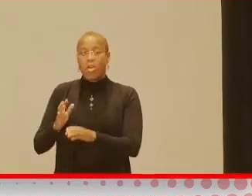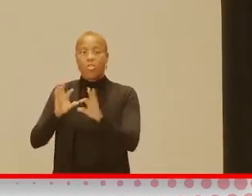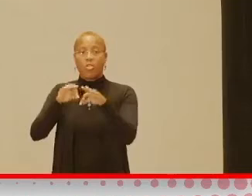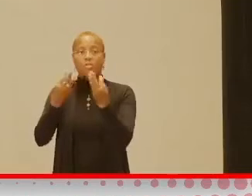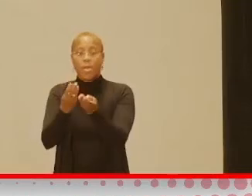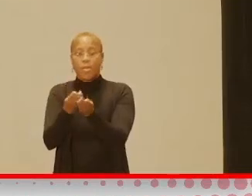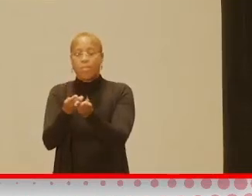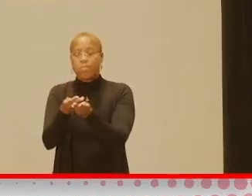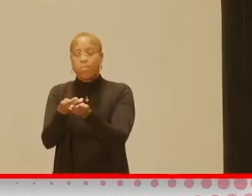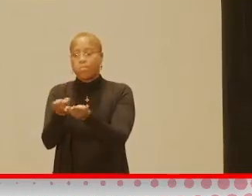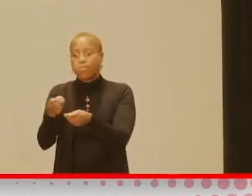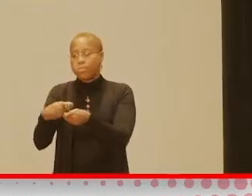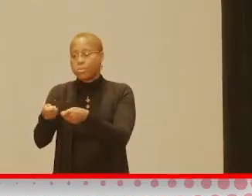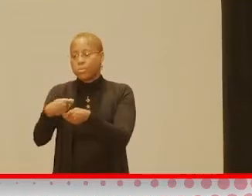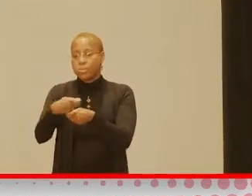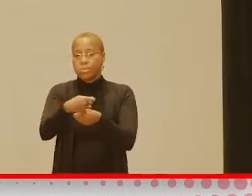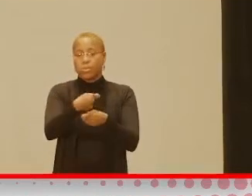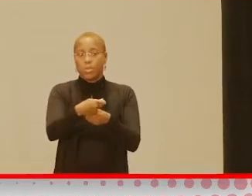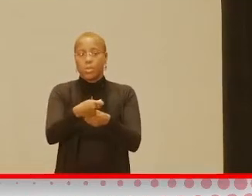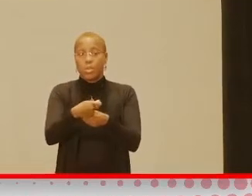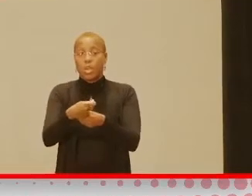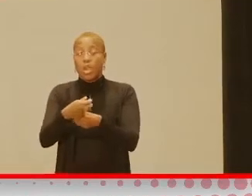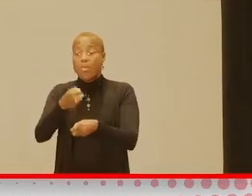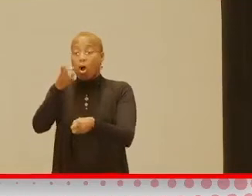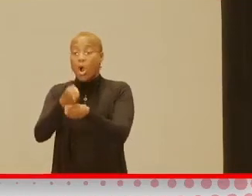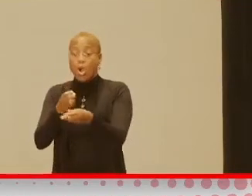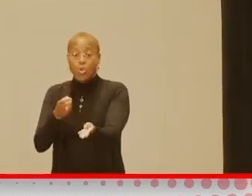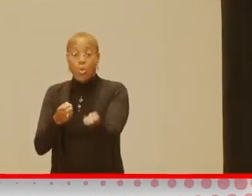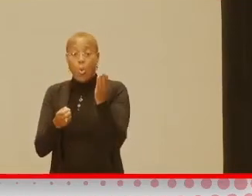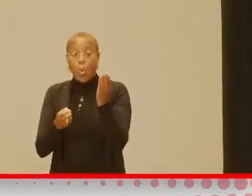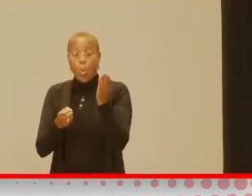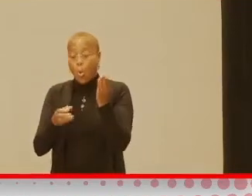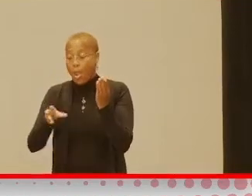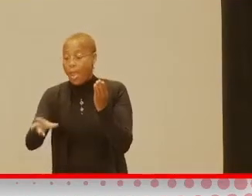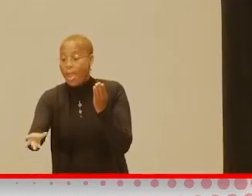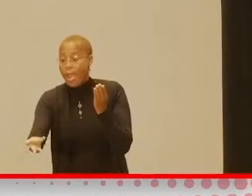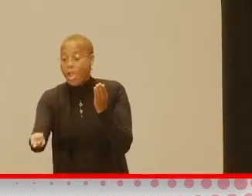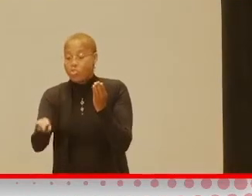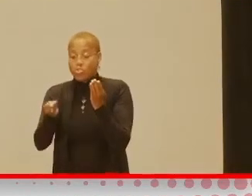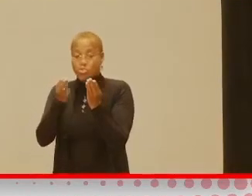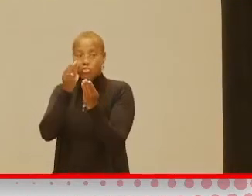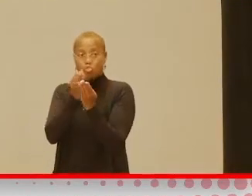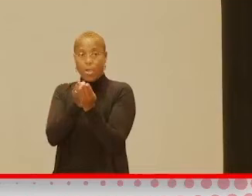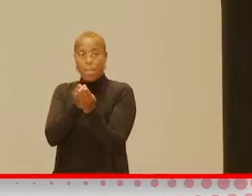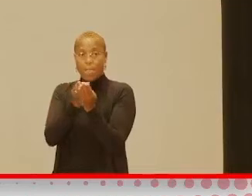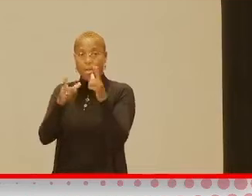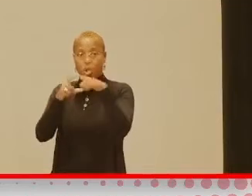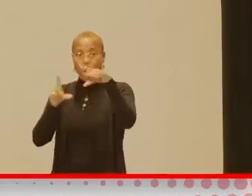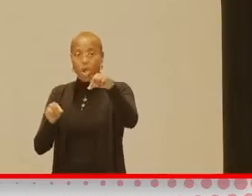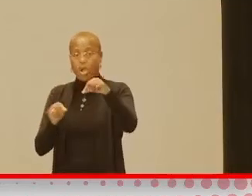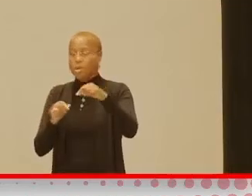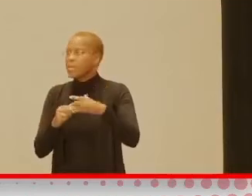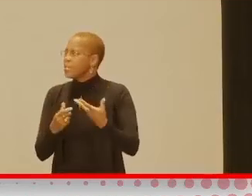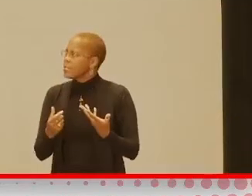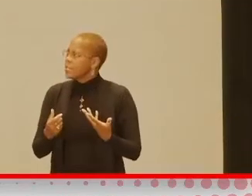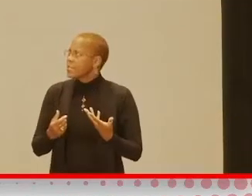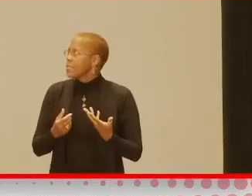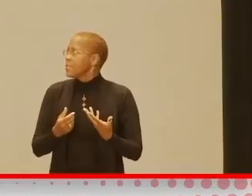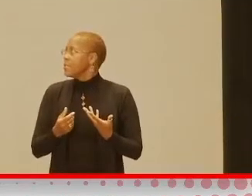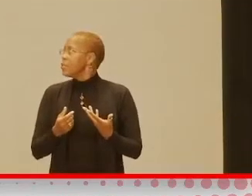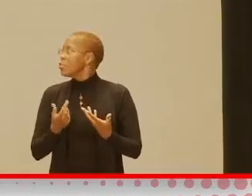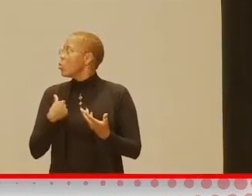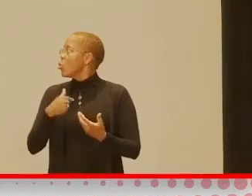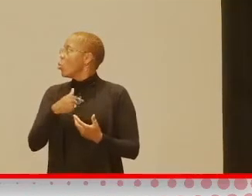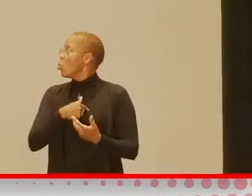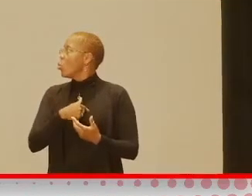grab a card while holding the cards because he couldn't hold the cards in his hand. So we would use like